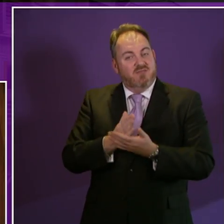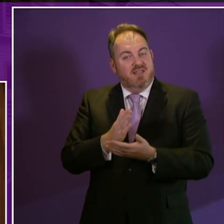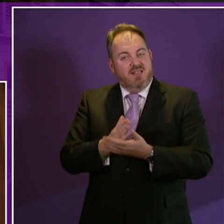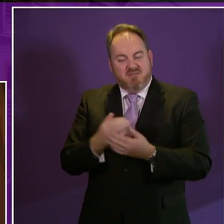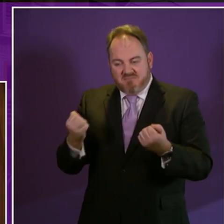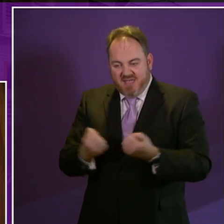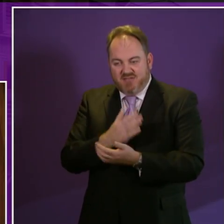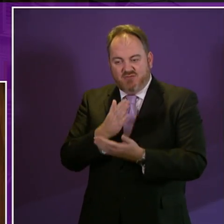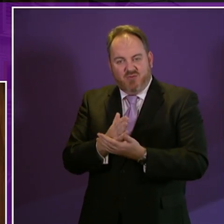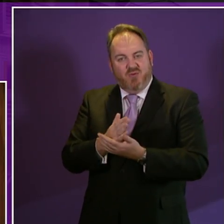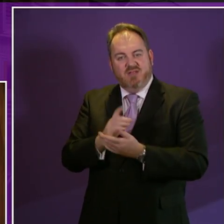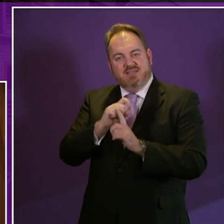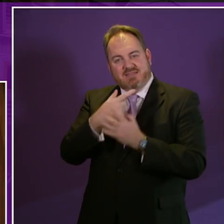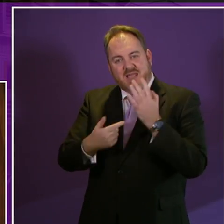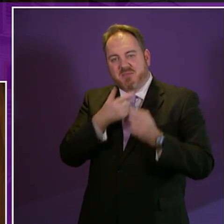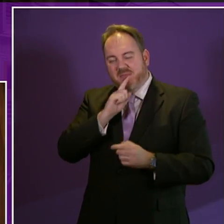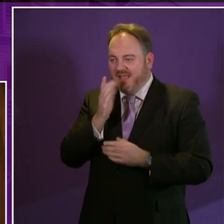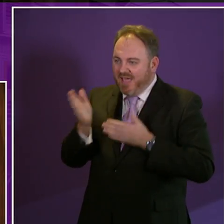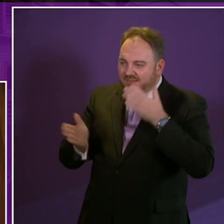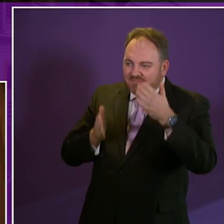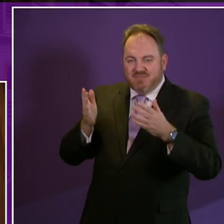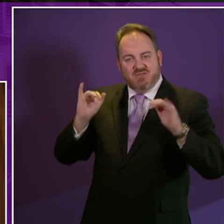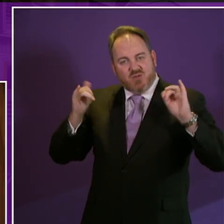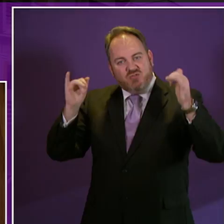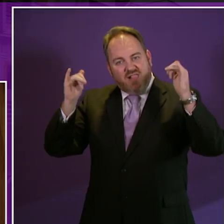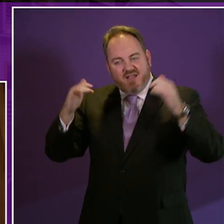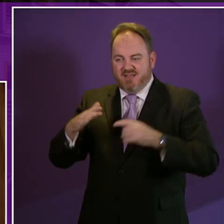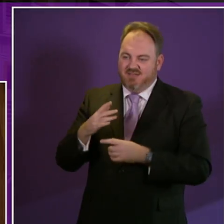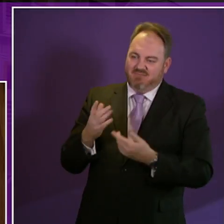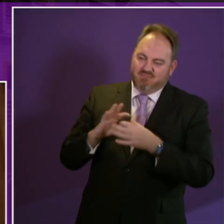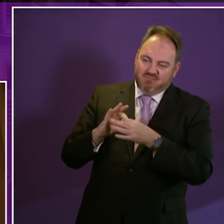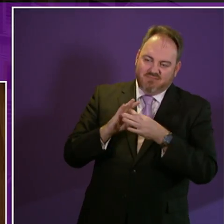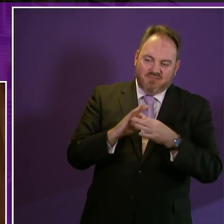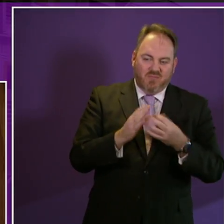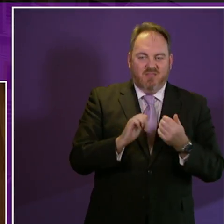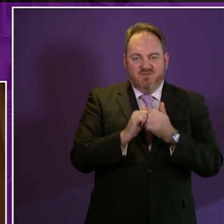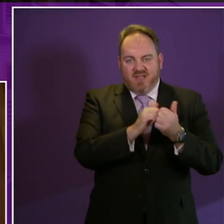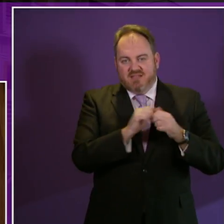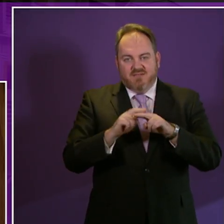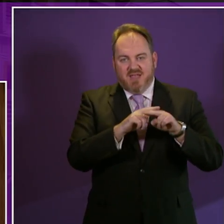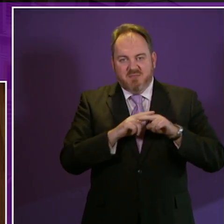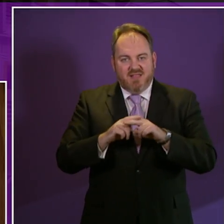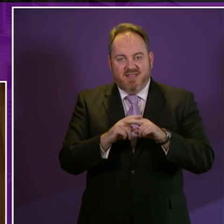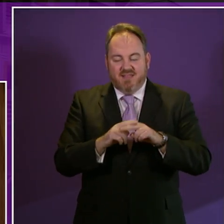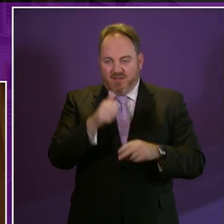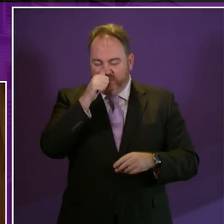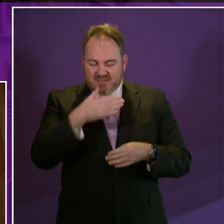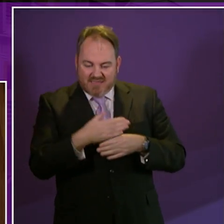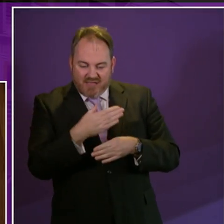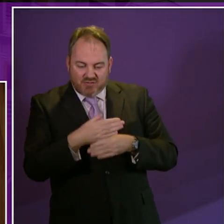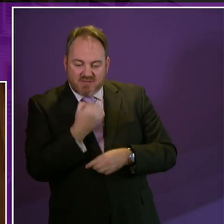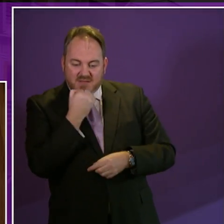activities. That is why I welcome the Government's commitment to accessible travel framework in particular, which is Action No. 66.